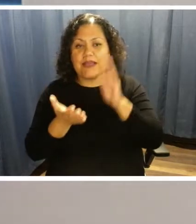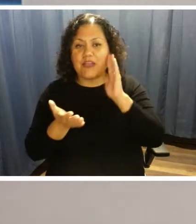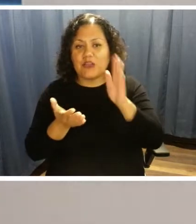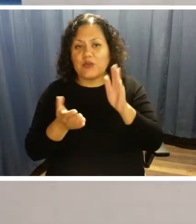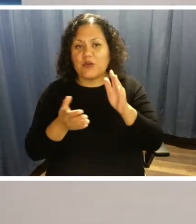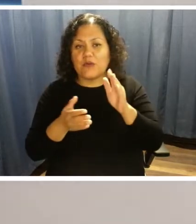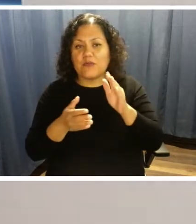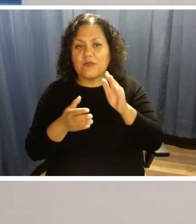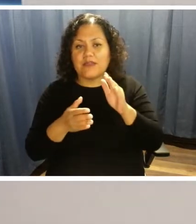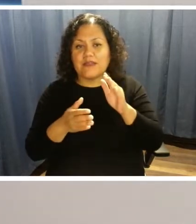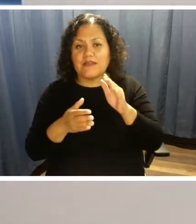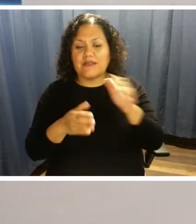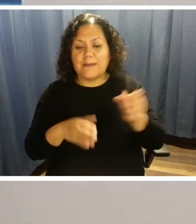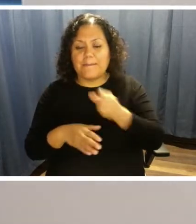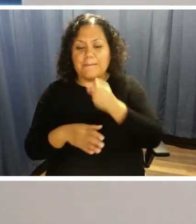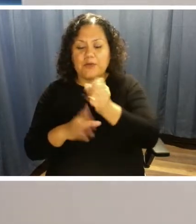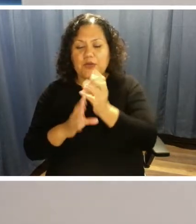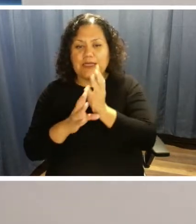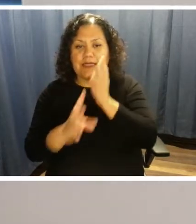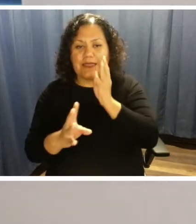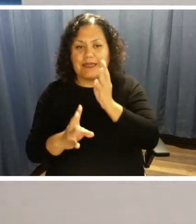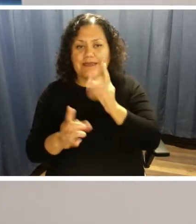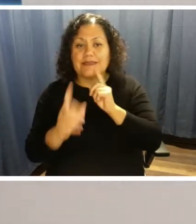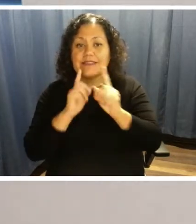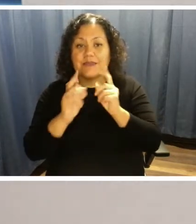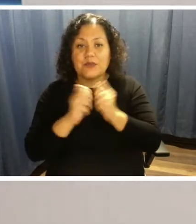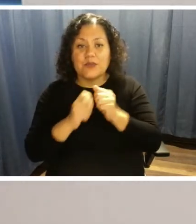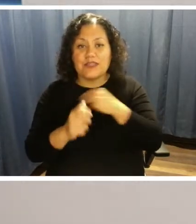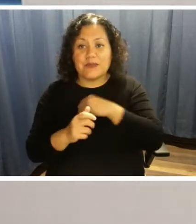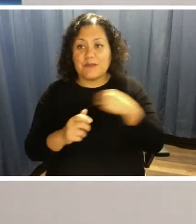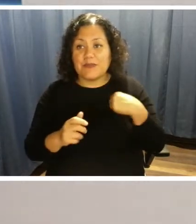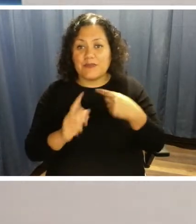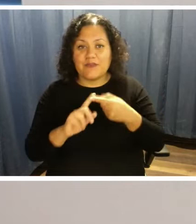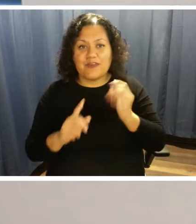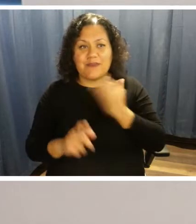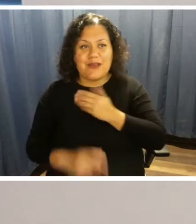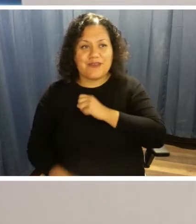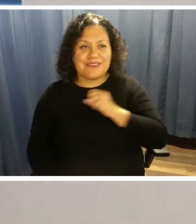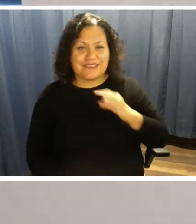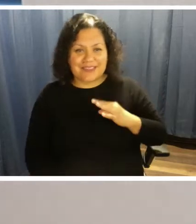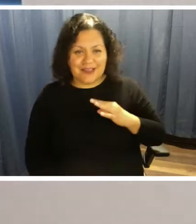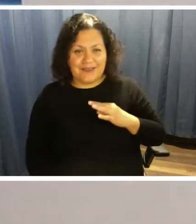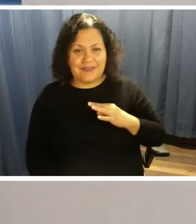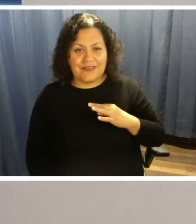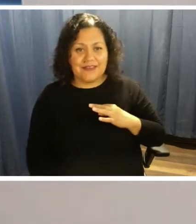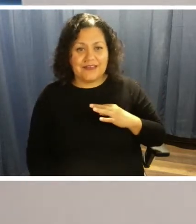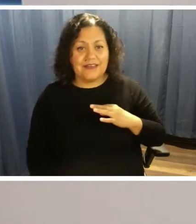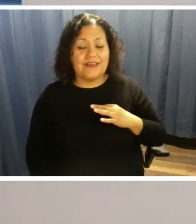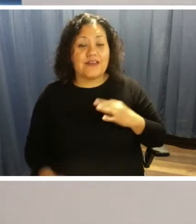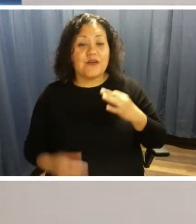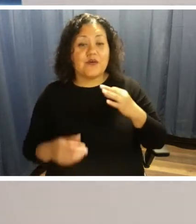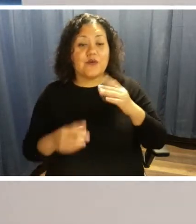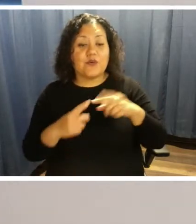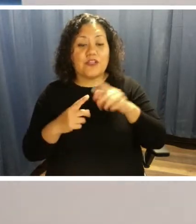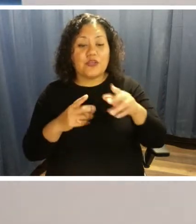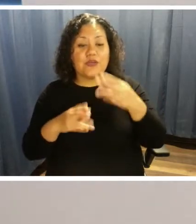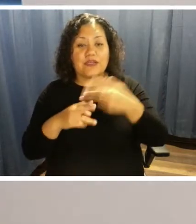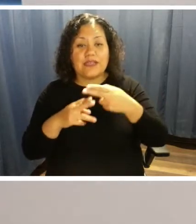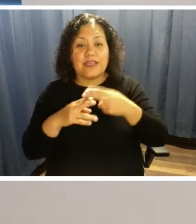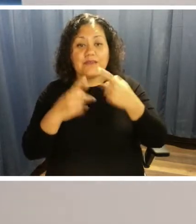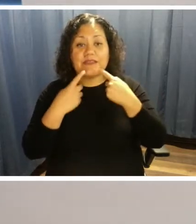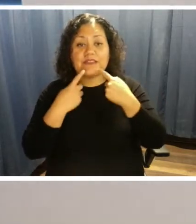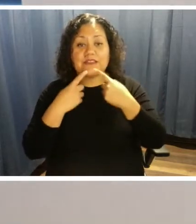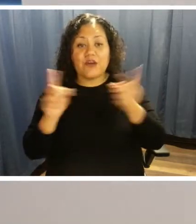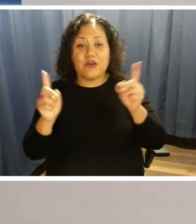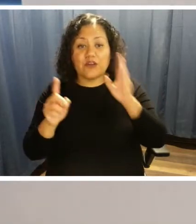in line to speak with a member of our staff. After that time, once your name is called, you will be live